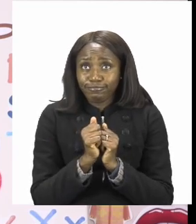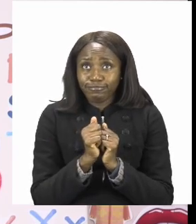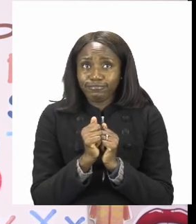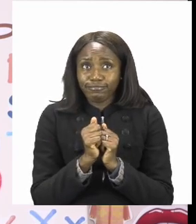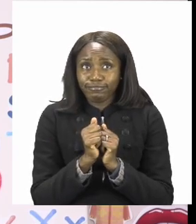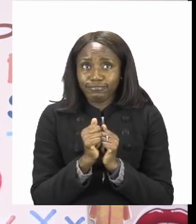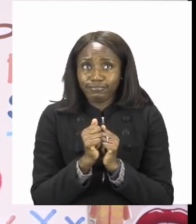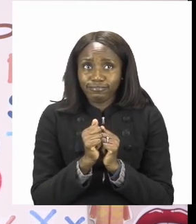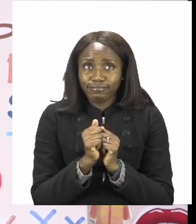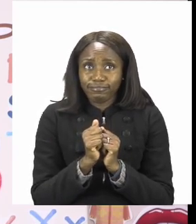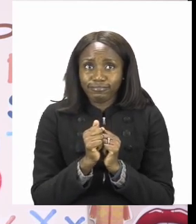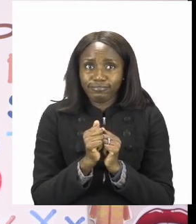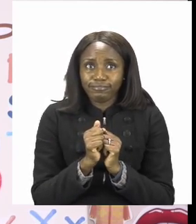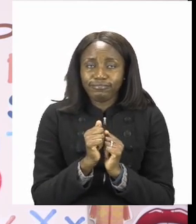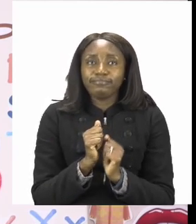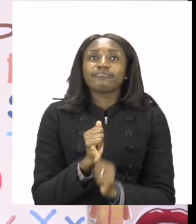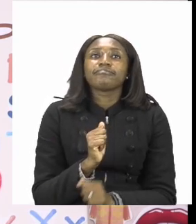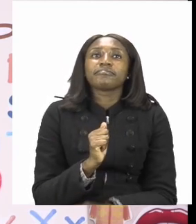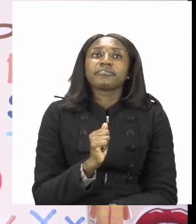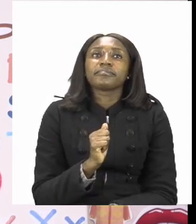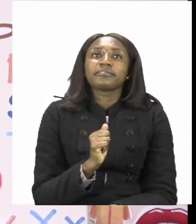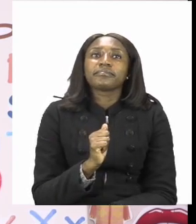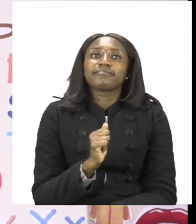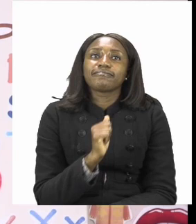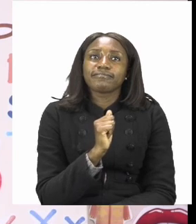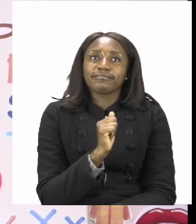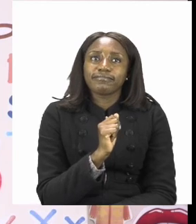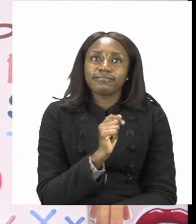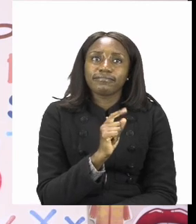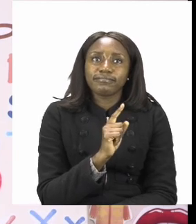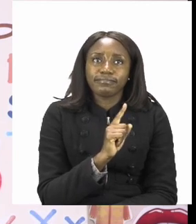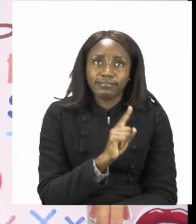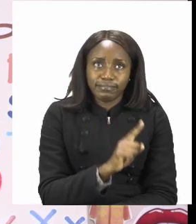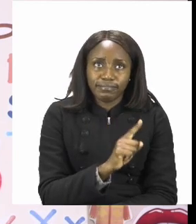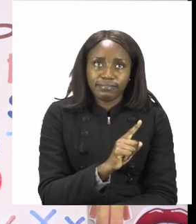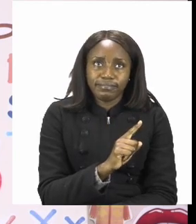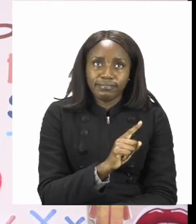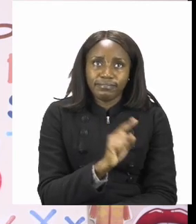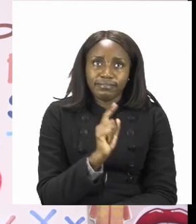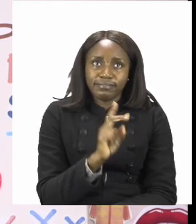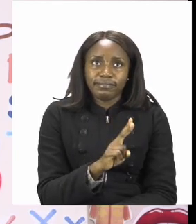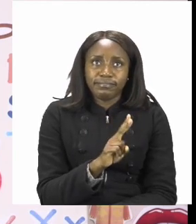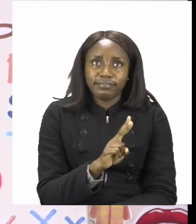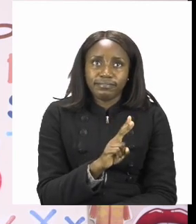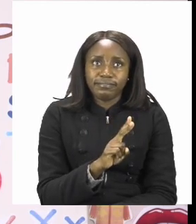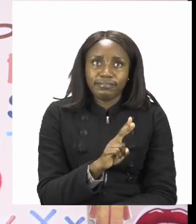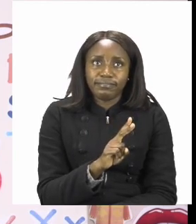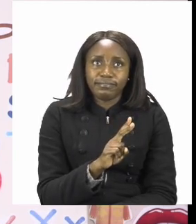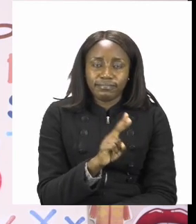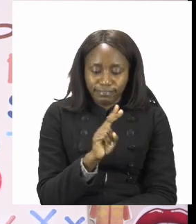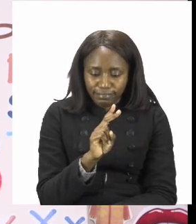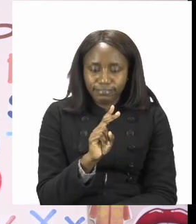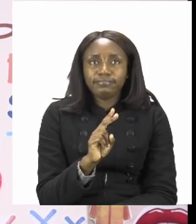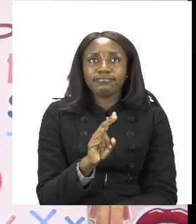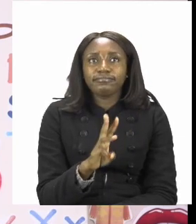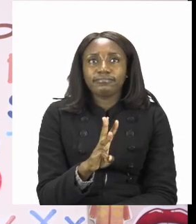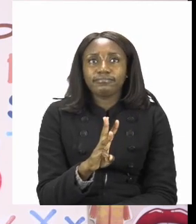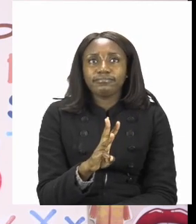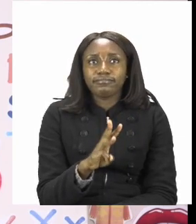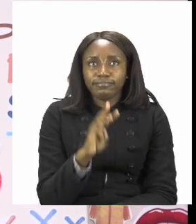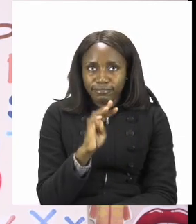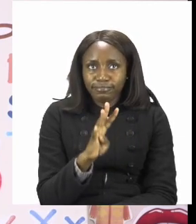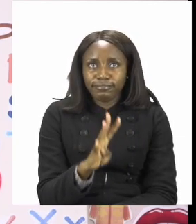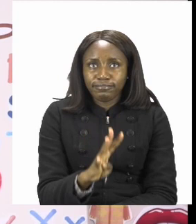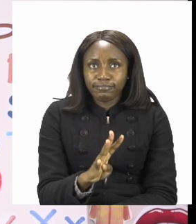to get our answer. Let's count one two we count on three